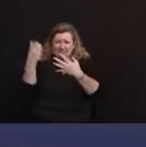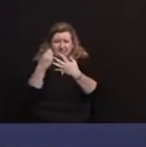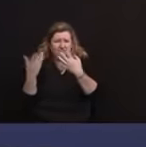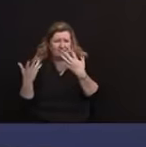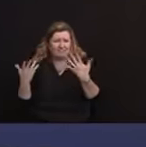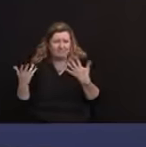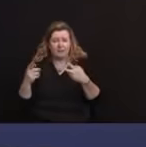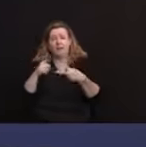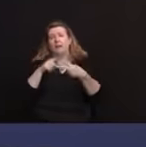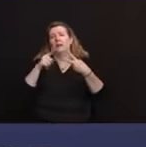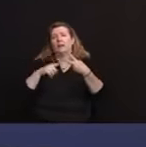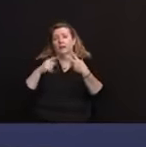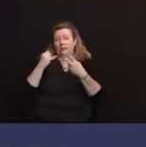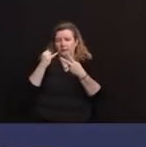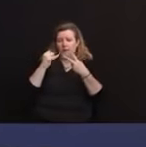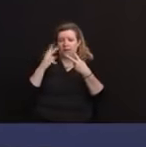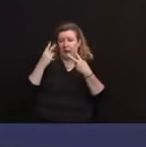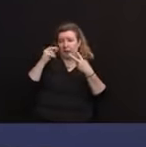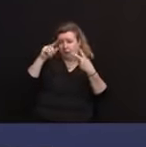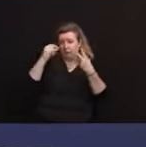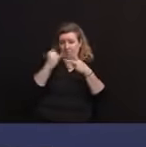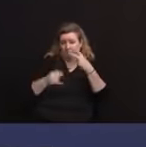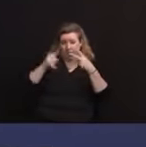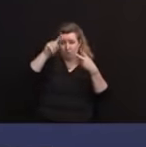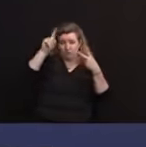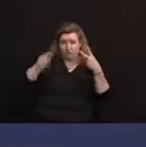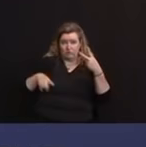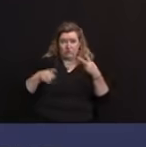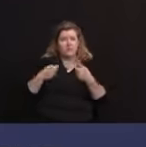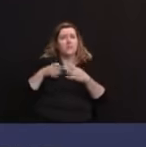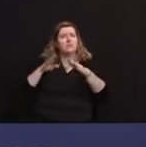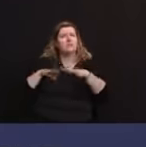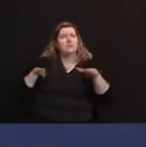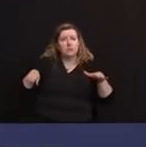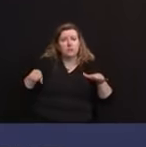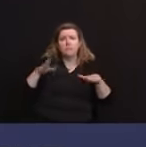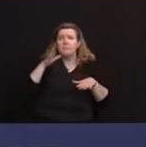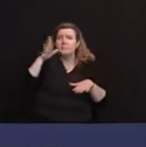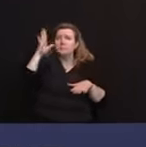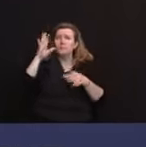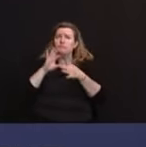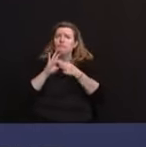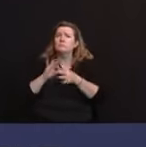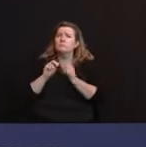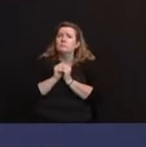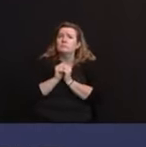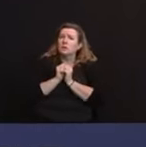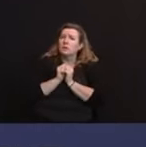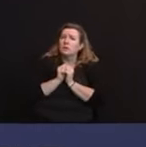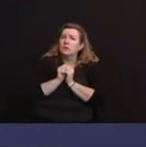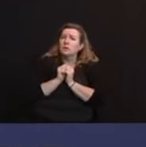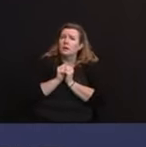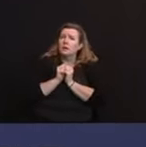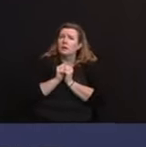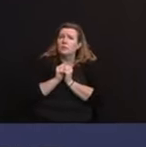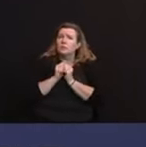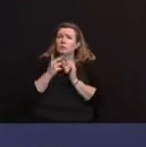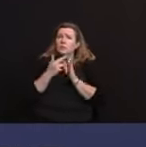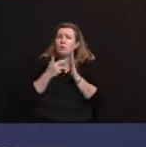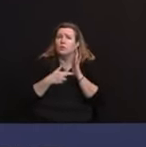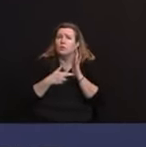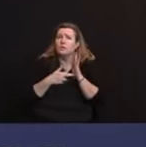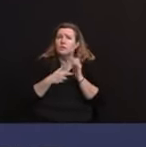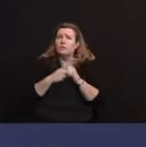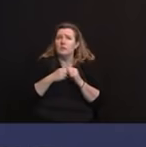question, we've had inquiries from children as well as parents regarding the guidelines for Santa's visit to New Jersey this year.